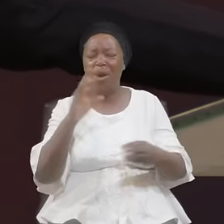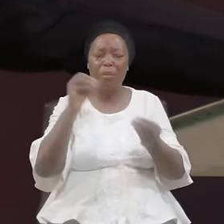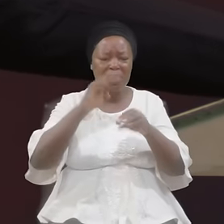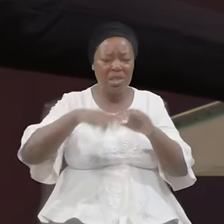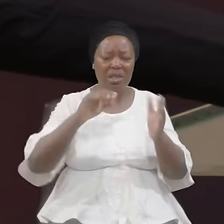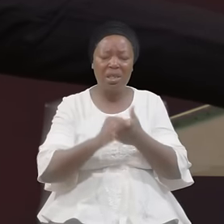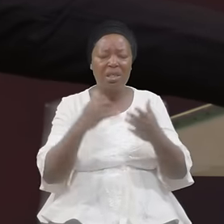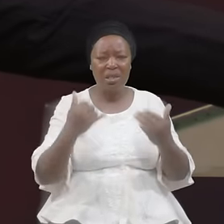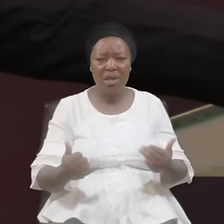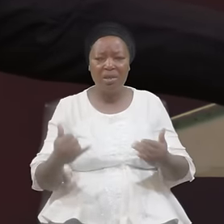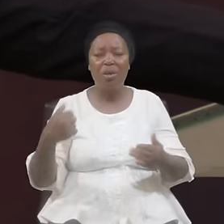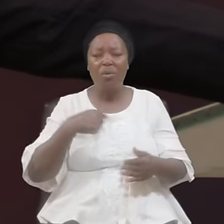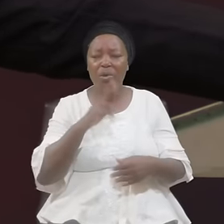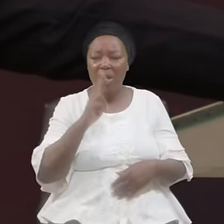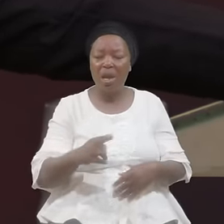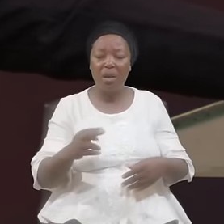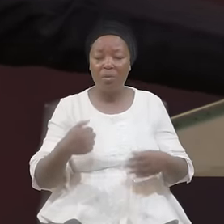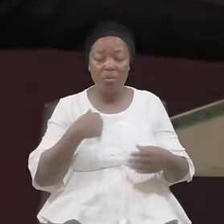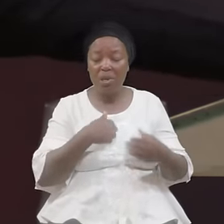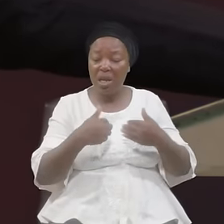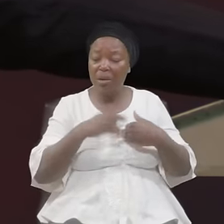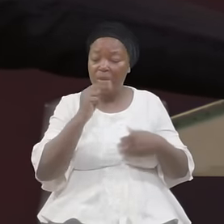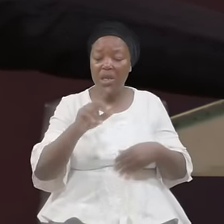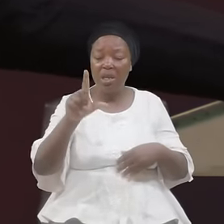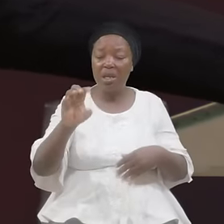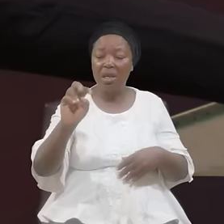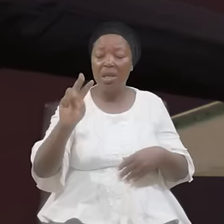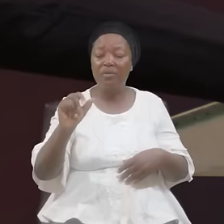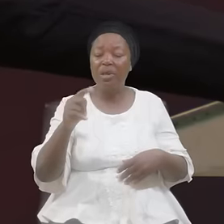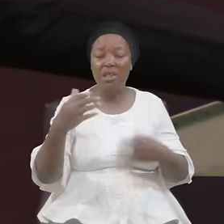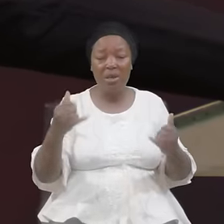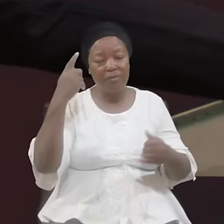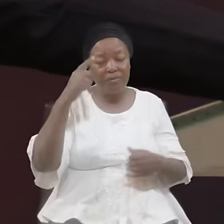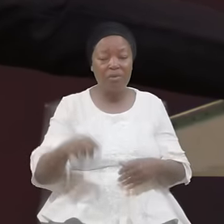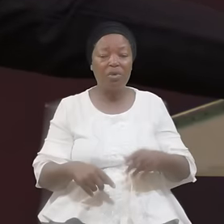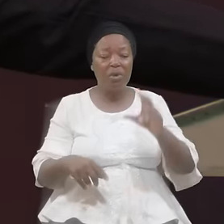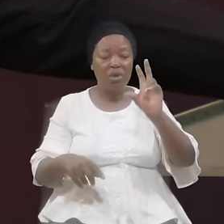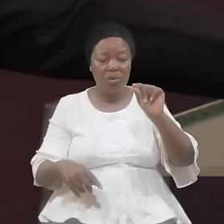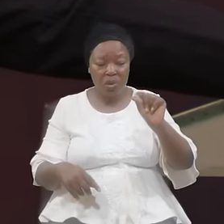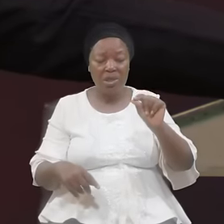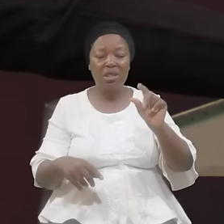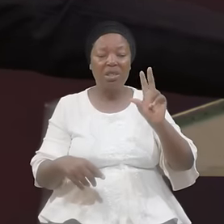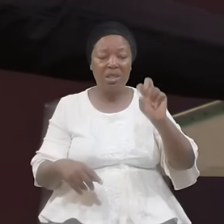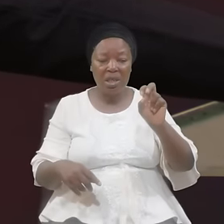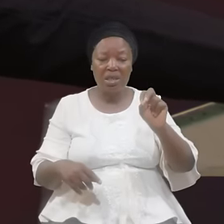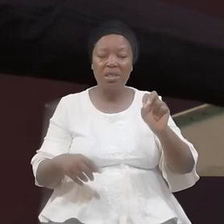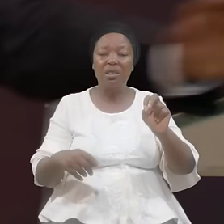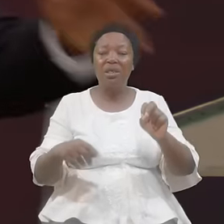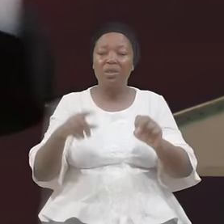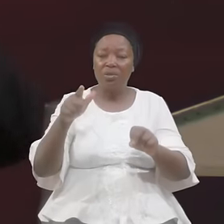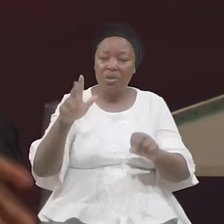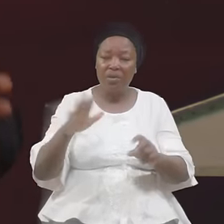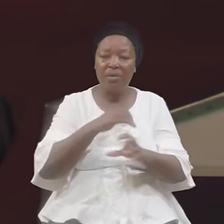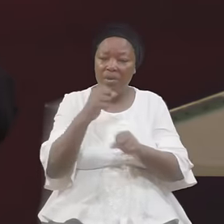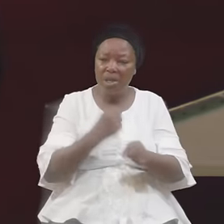Levites For Twenty Thirty Years And We Don't Want To Hear Any Don't Save The Lord Any More